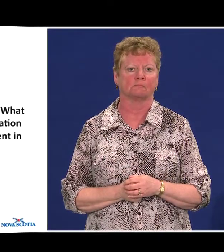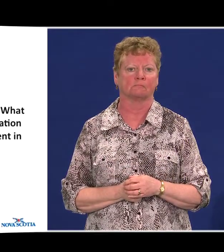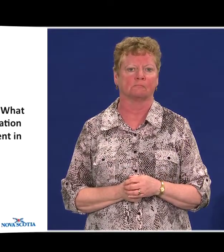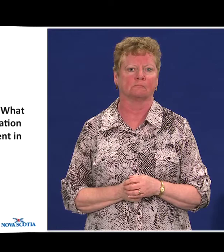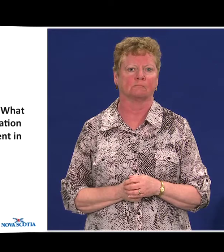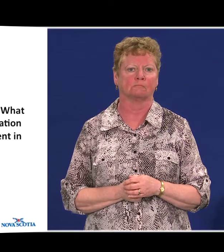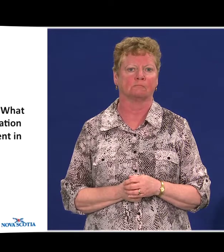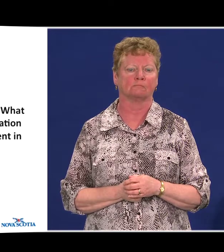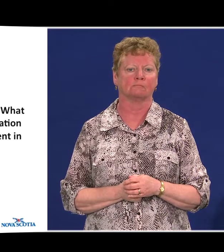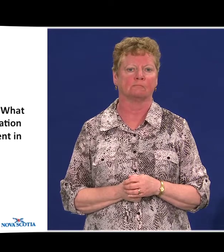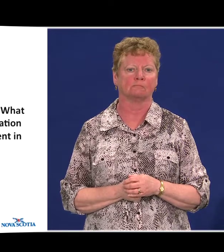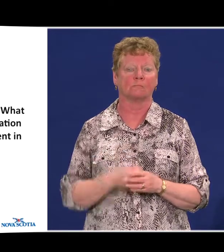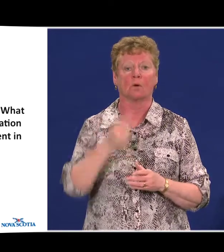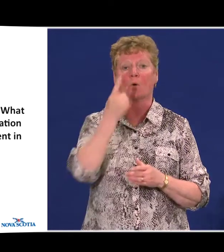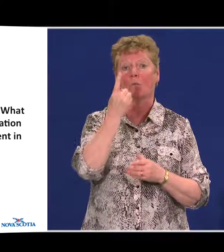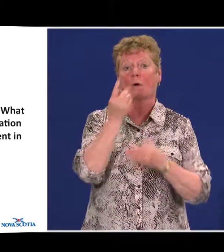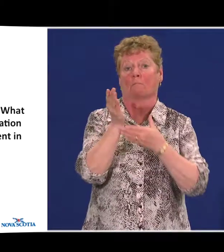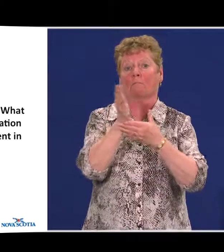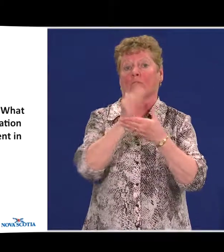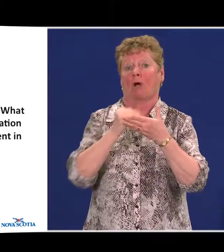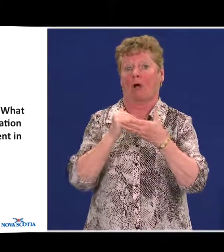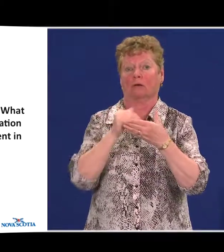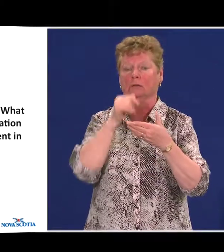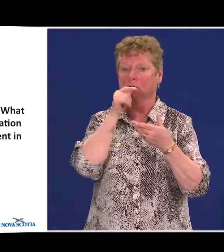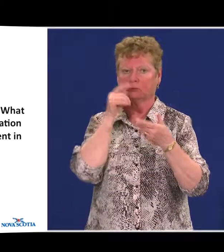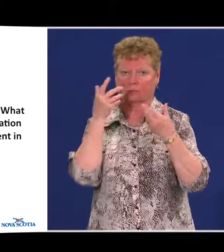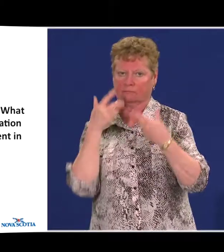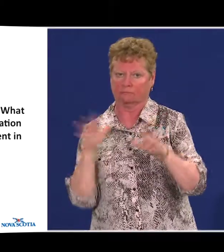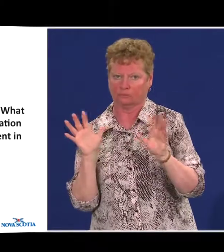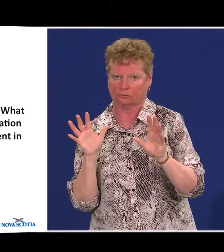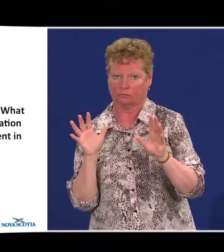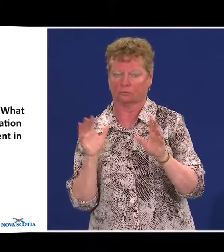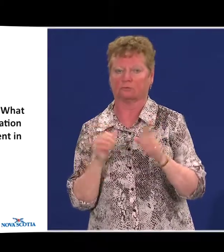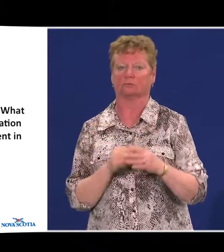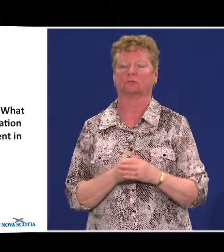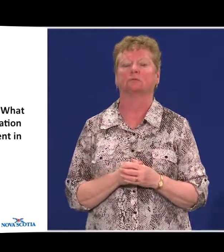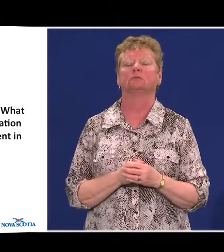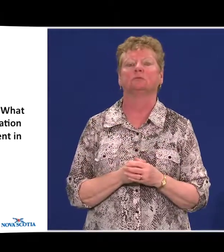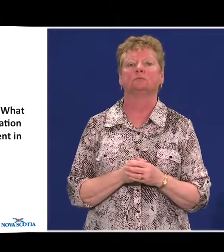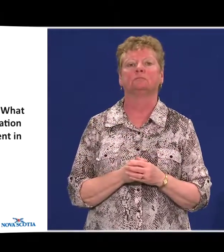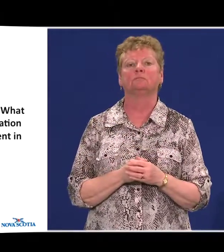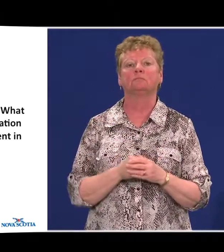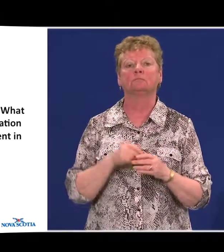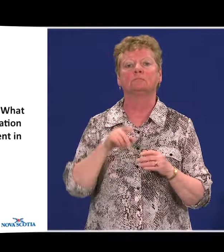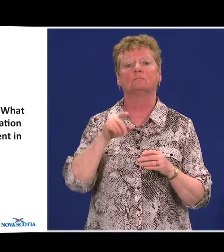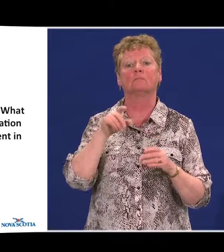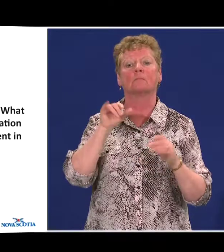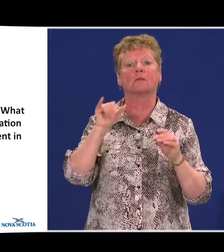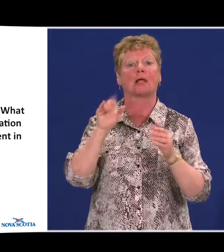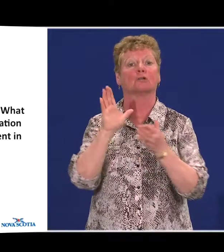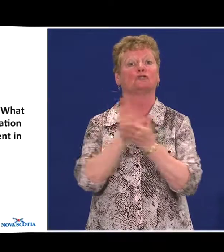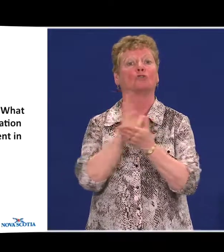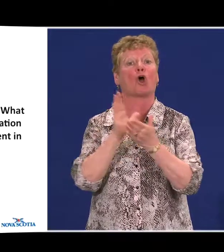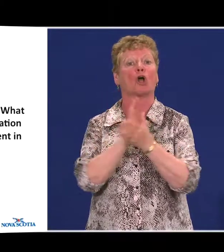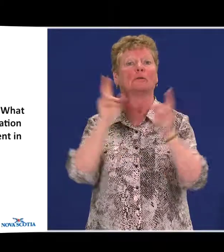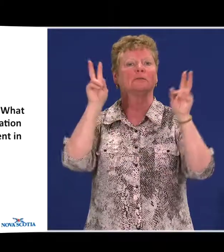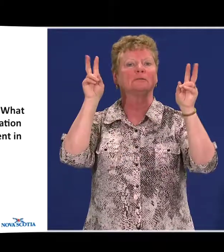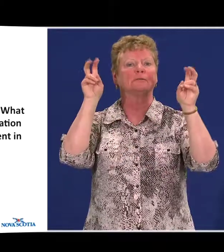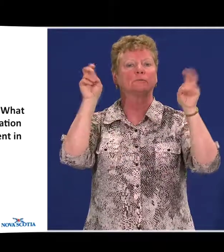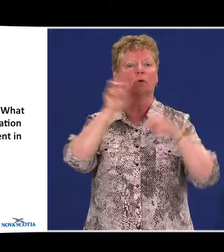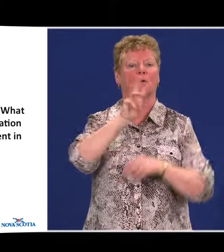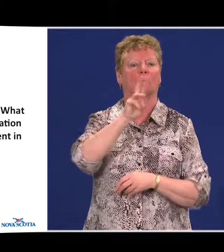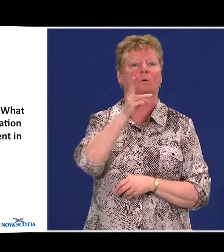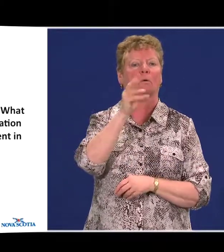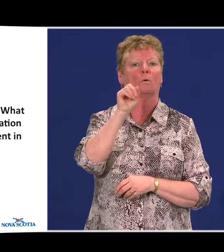There is one piece of work that's still to be done, and that is the What We Heard document, as it's called.